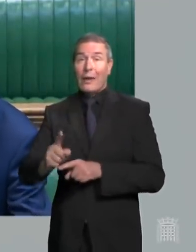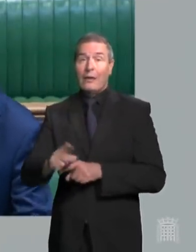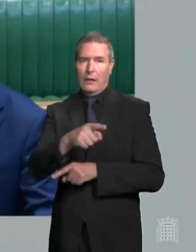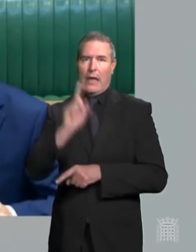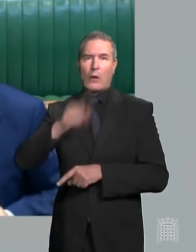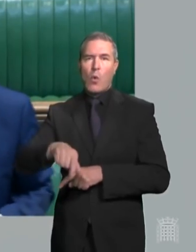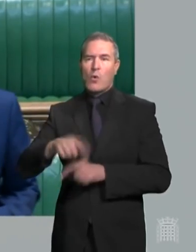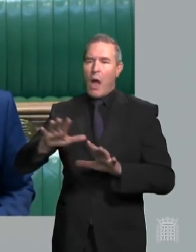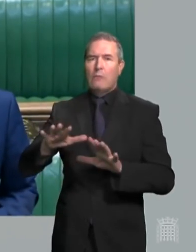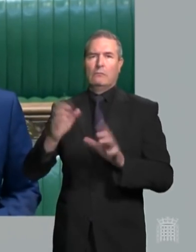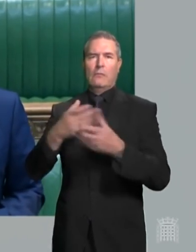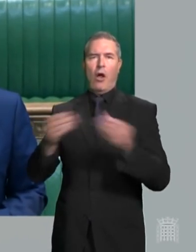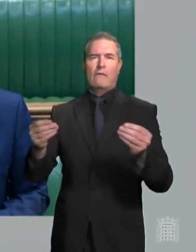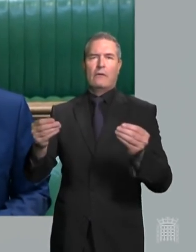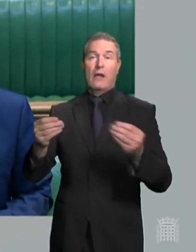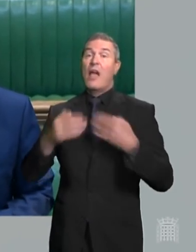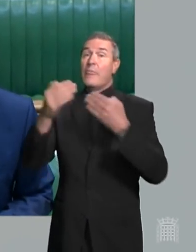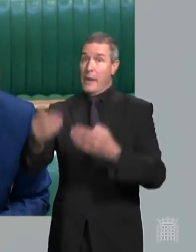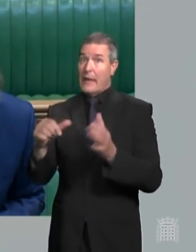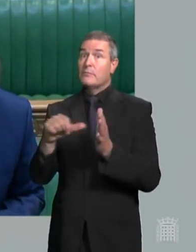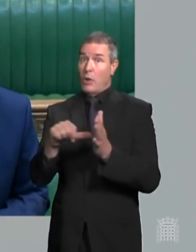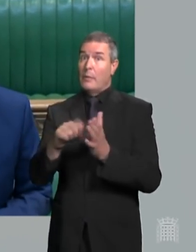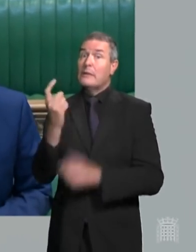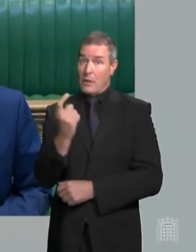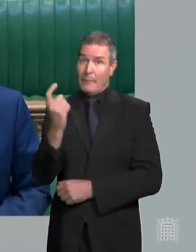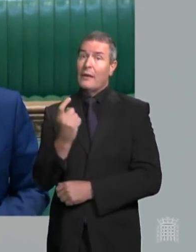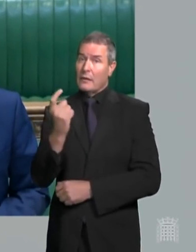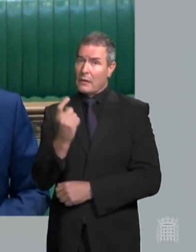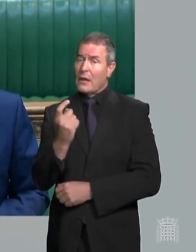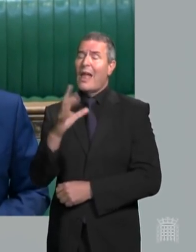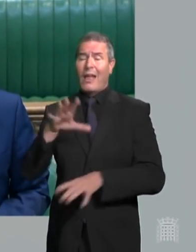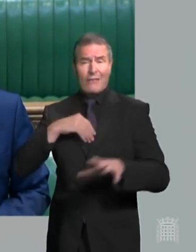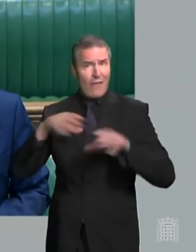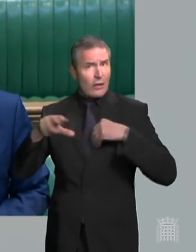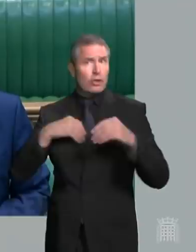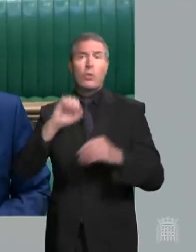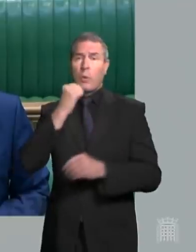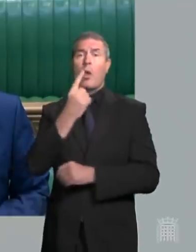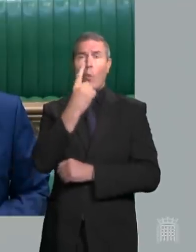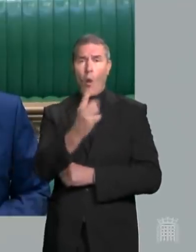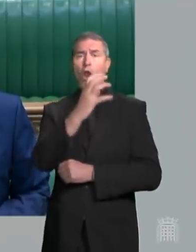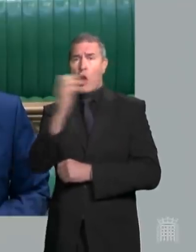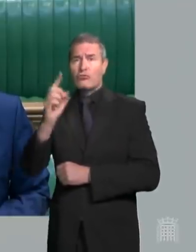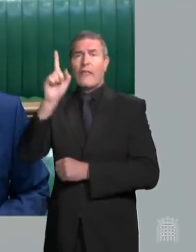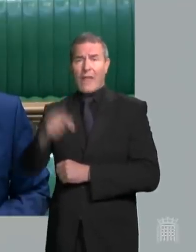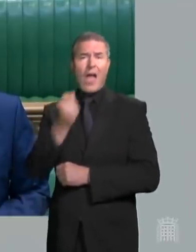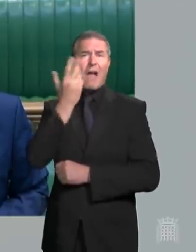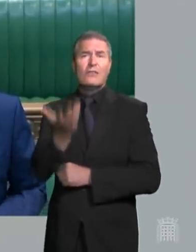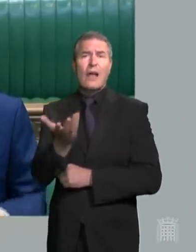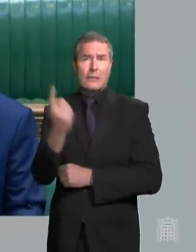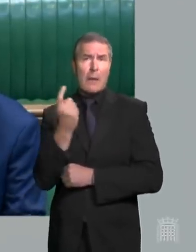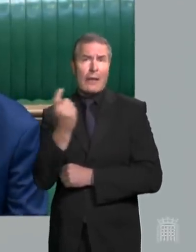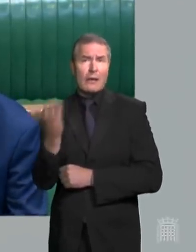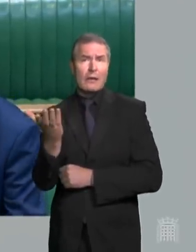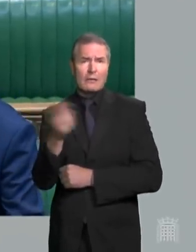it. Now he's ignoring the next big problem that's heading down the track and going to affect millions of people who have to self-isolate.